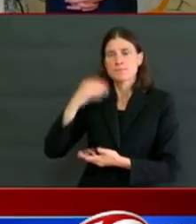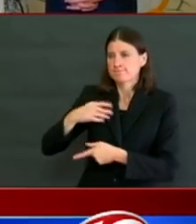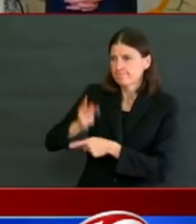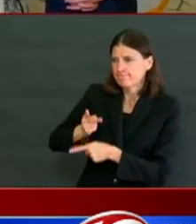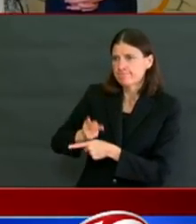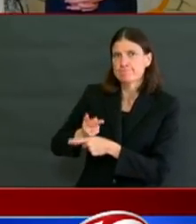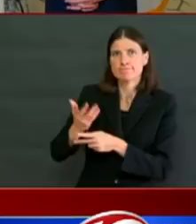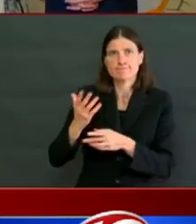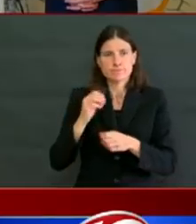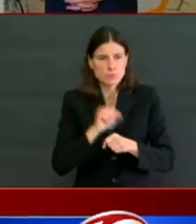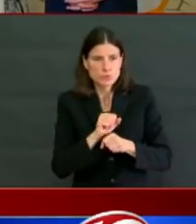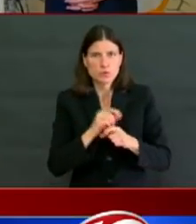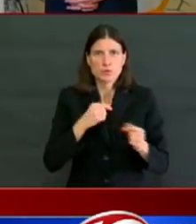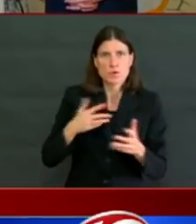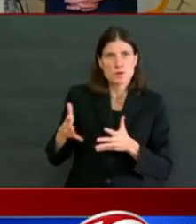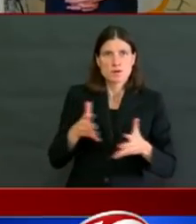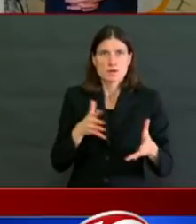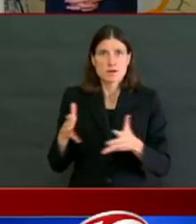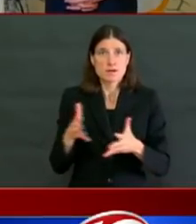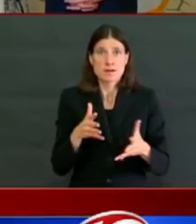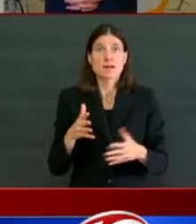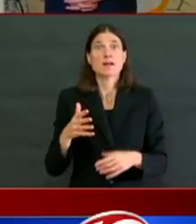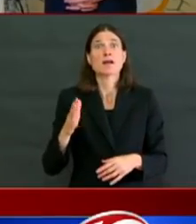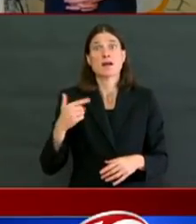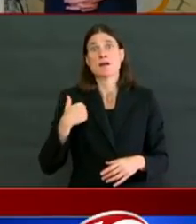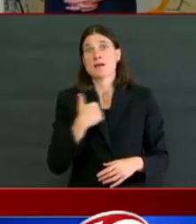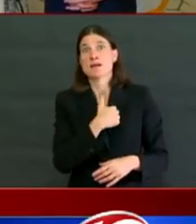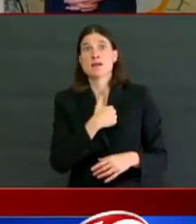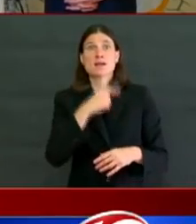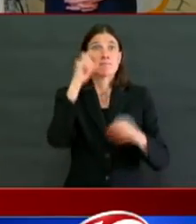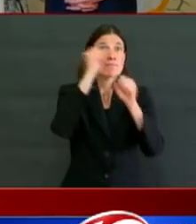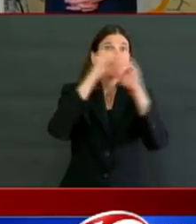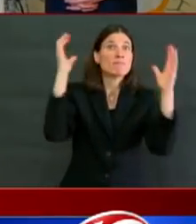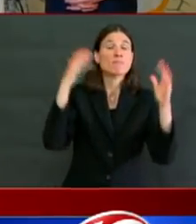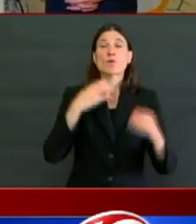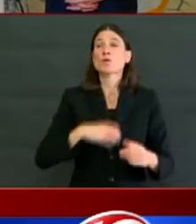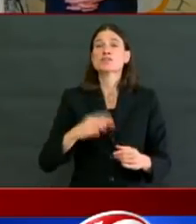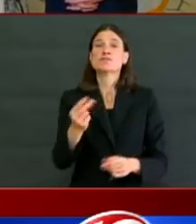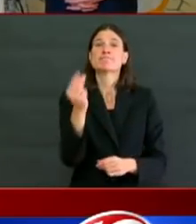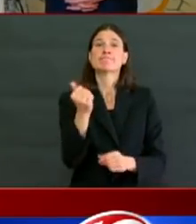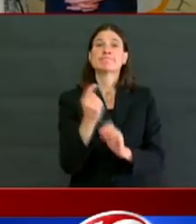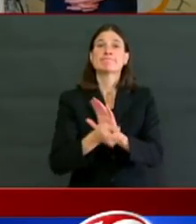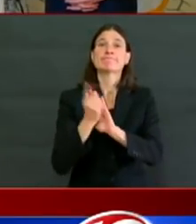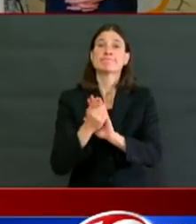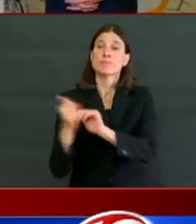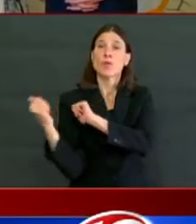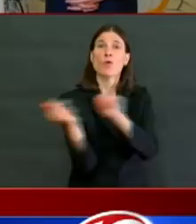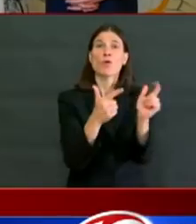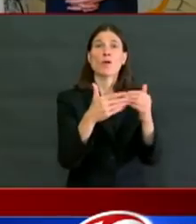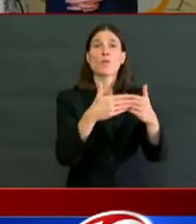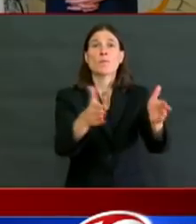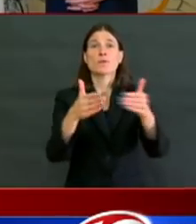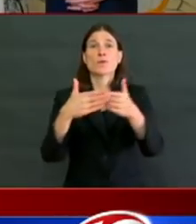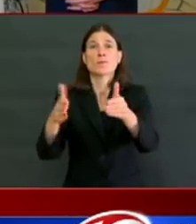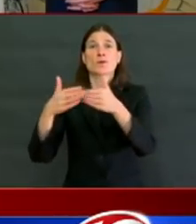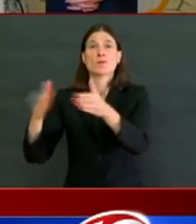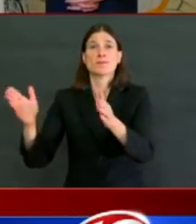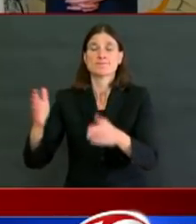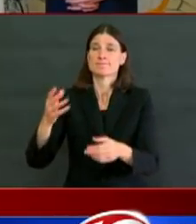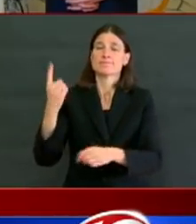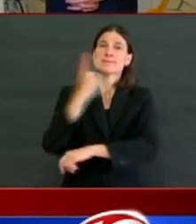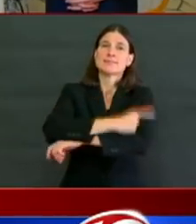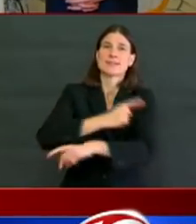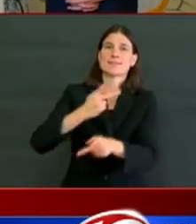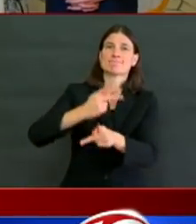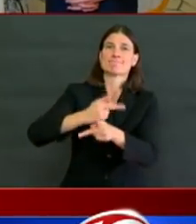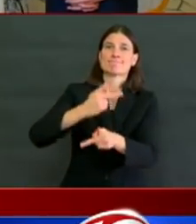better, and I wish I could do more to make it easier for you. For those of you who are lucky enough to still have your jobs, it's still